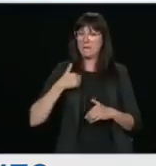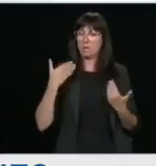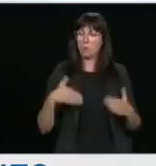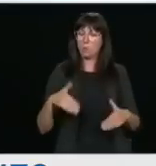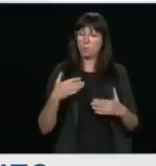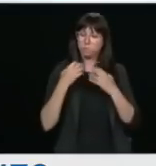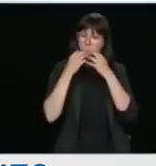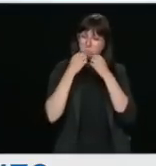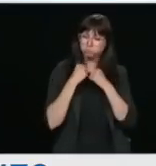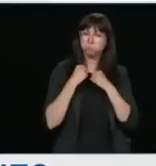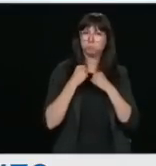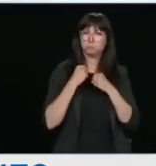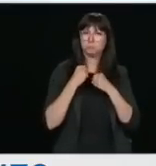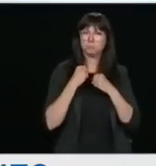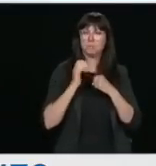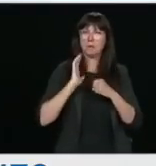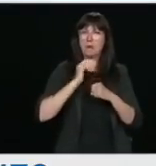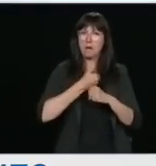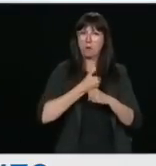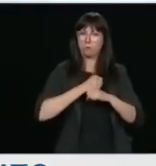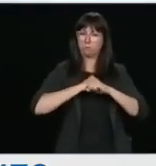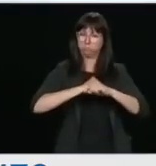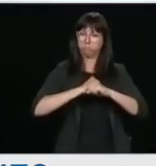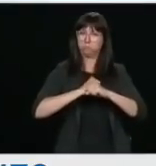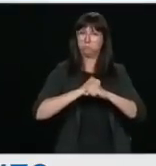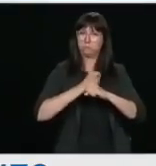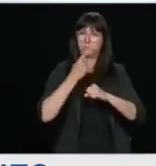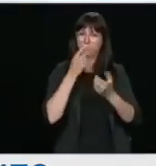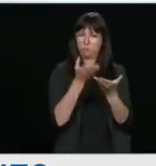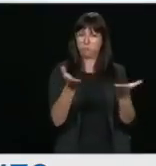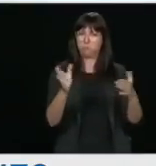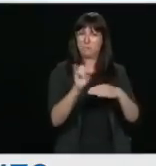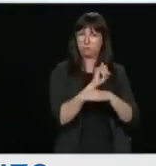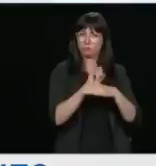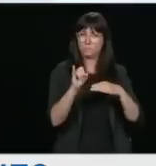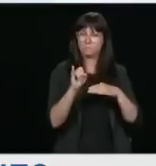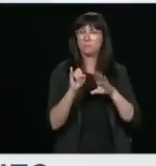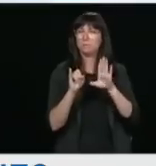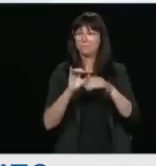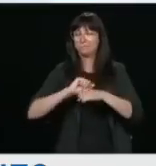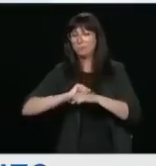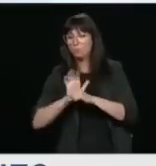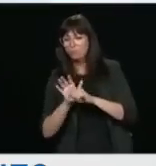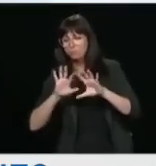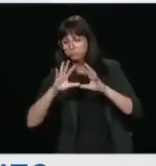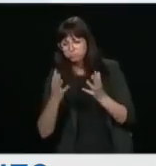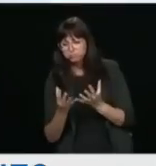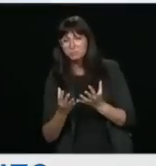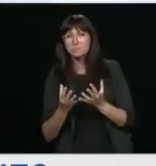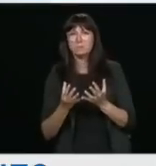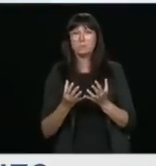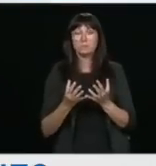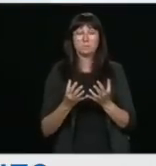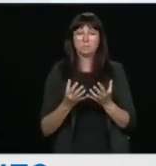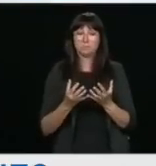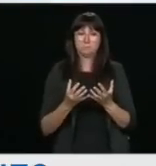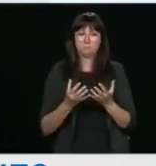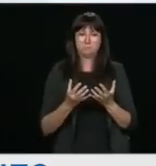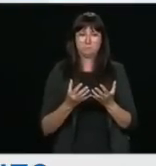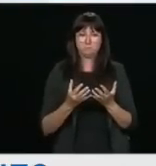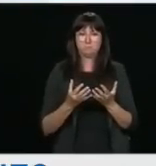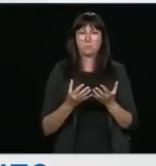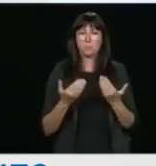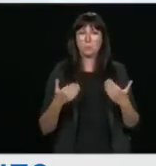our industries. The pandemic and the global search for an effective